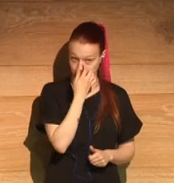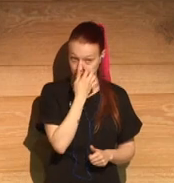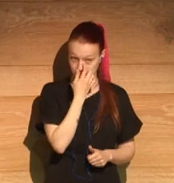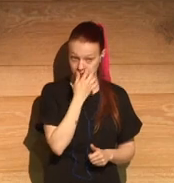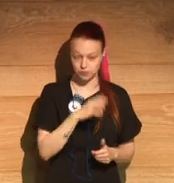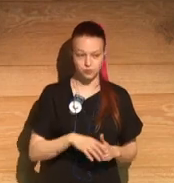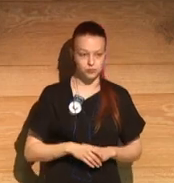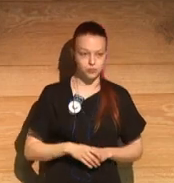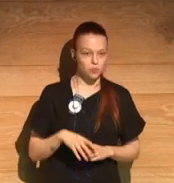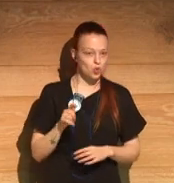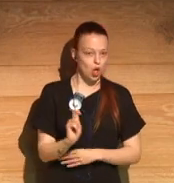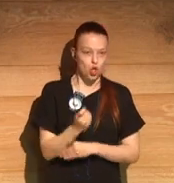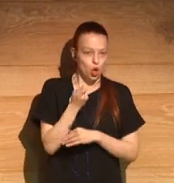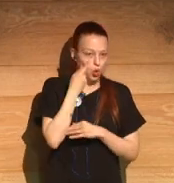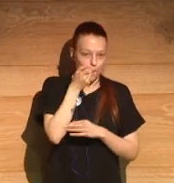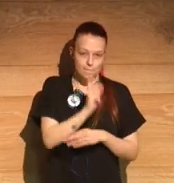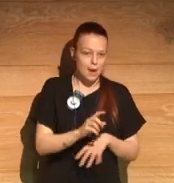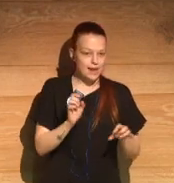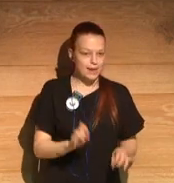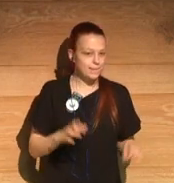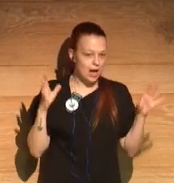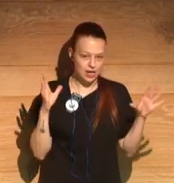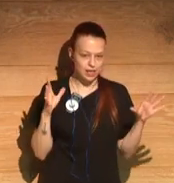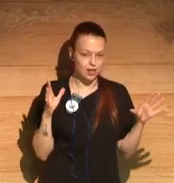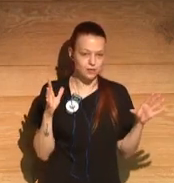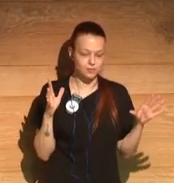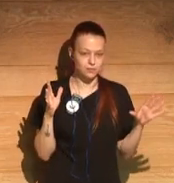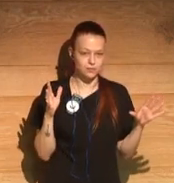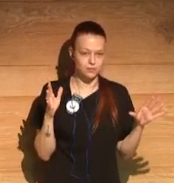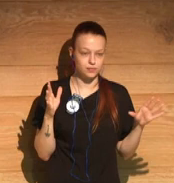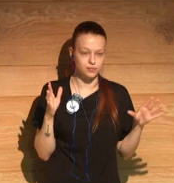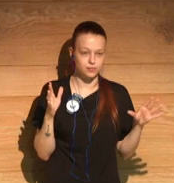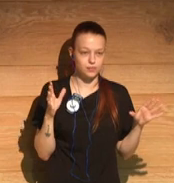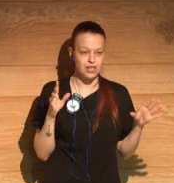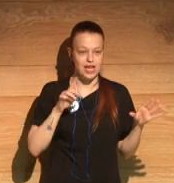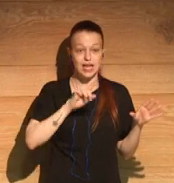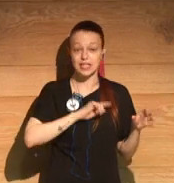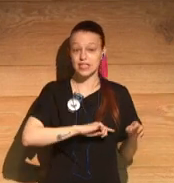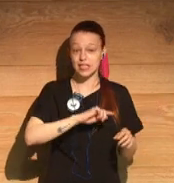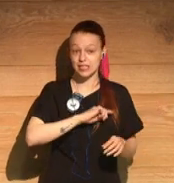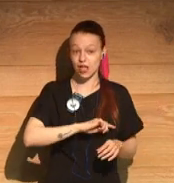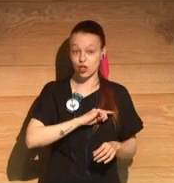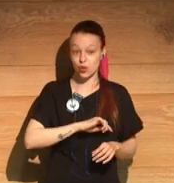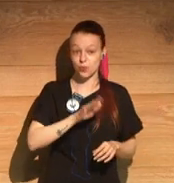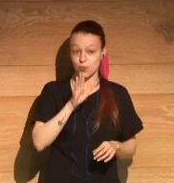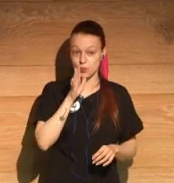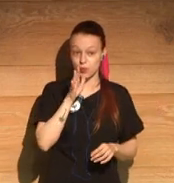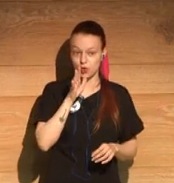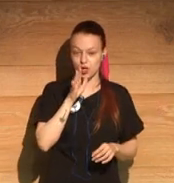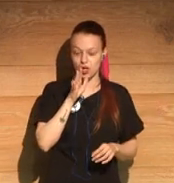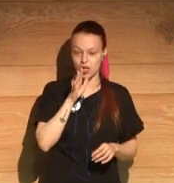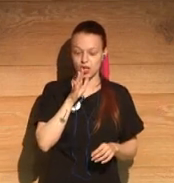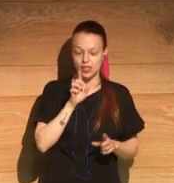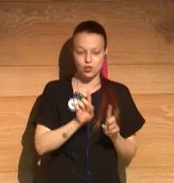is this almost magical achievement in transmitting this sense